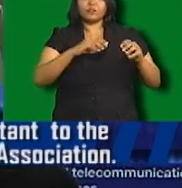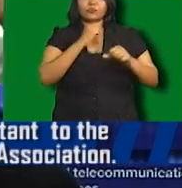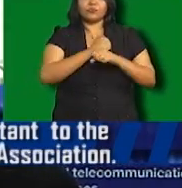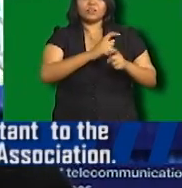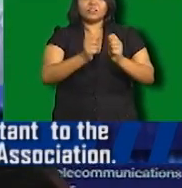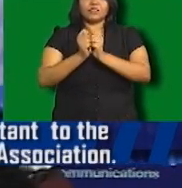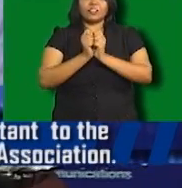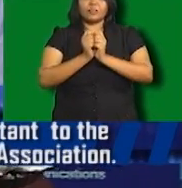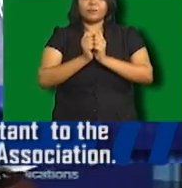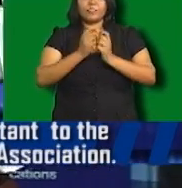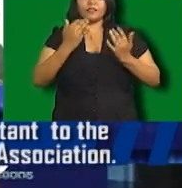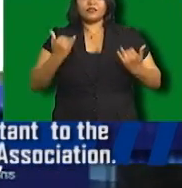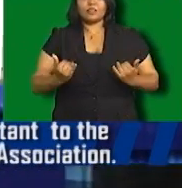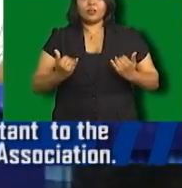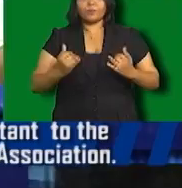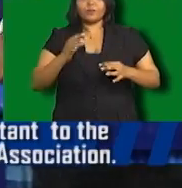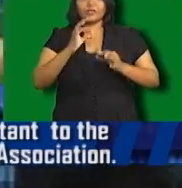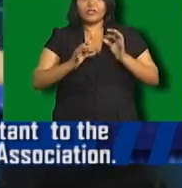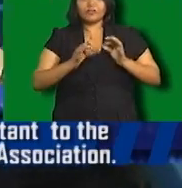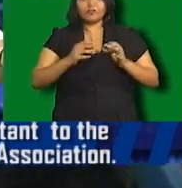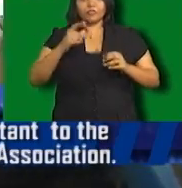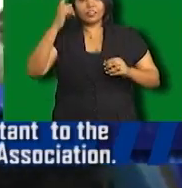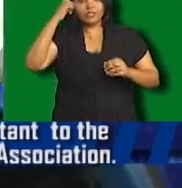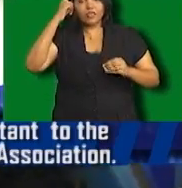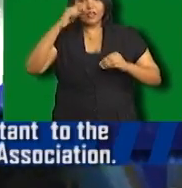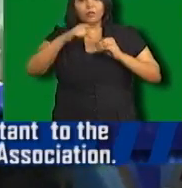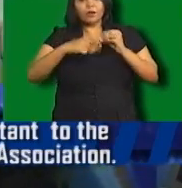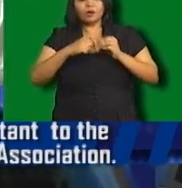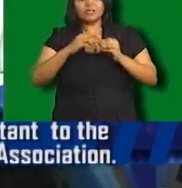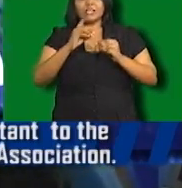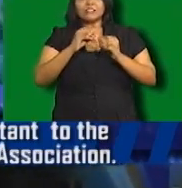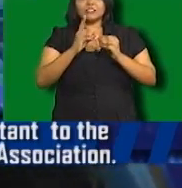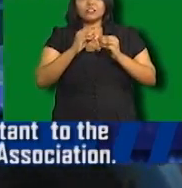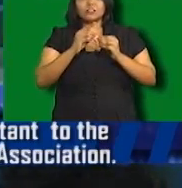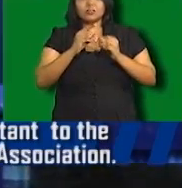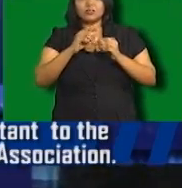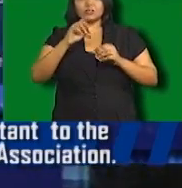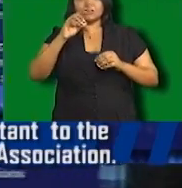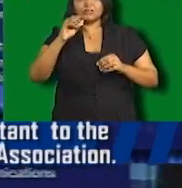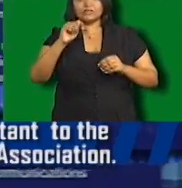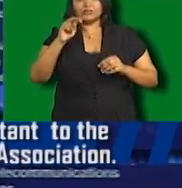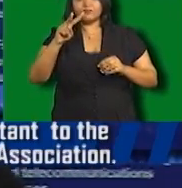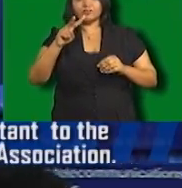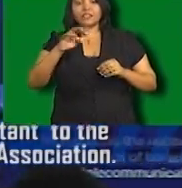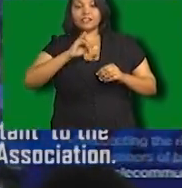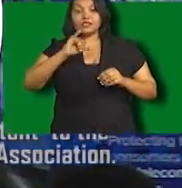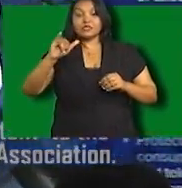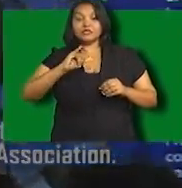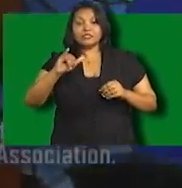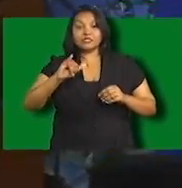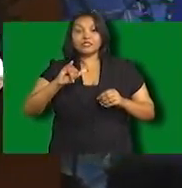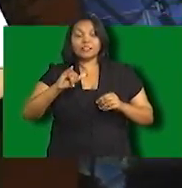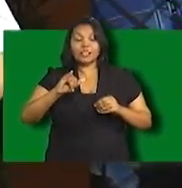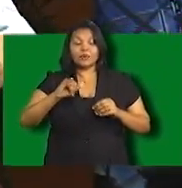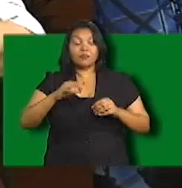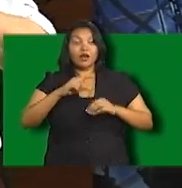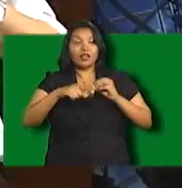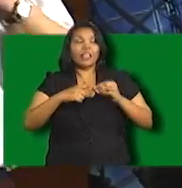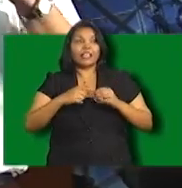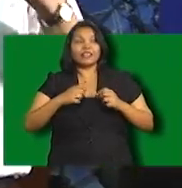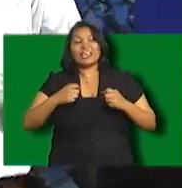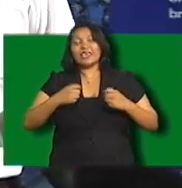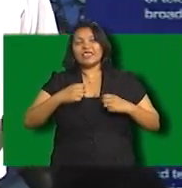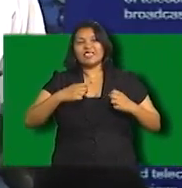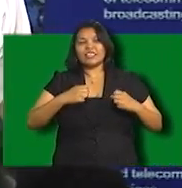And here's a suggestion. Look at digital terrestrial television a bit like you look at your electricity supply,